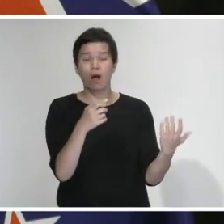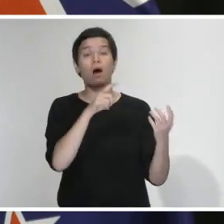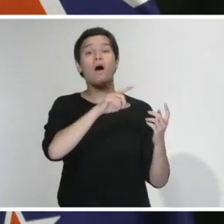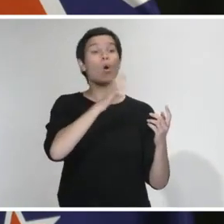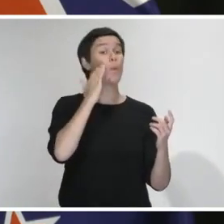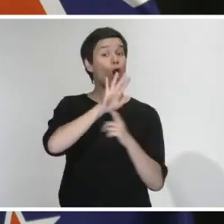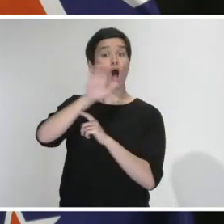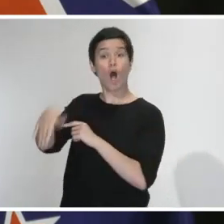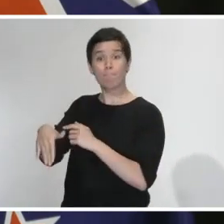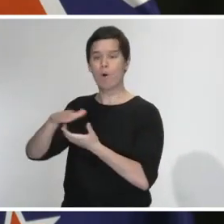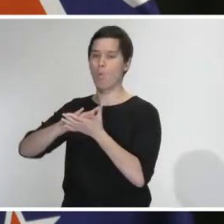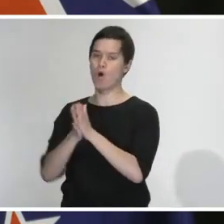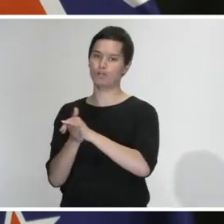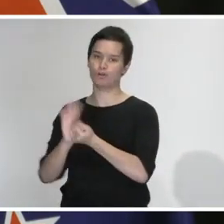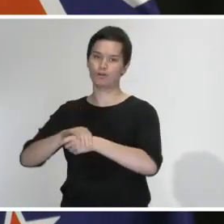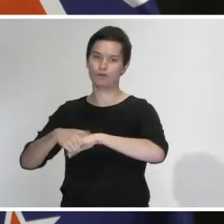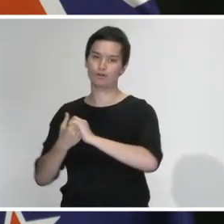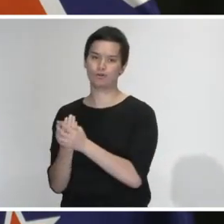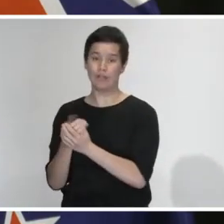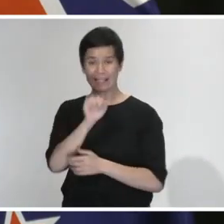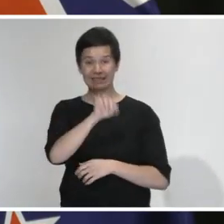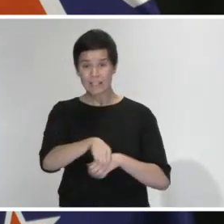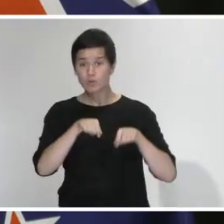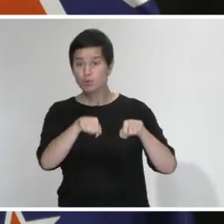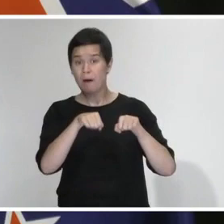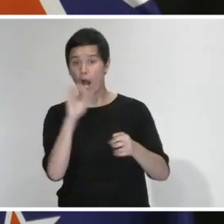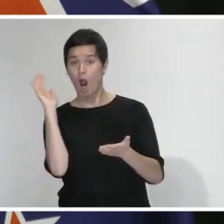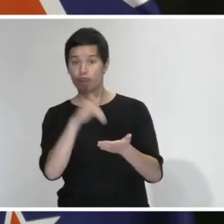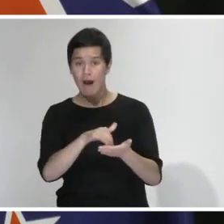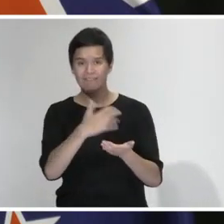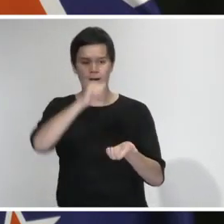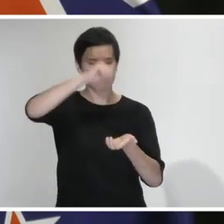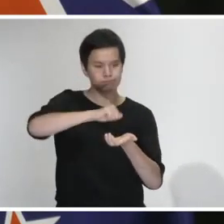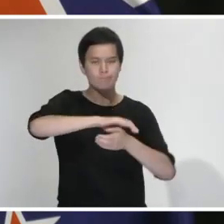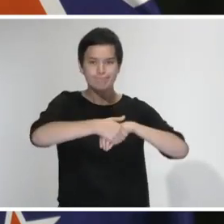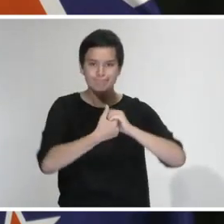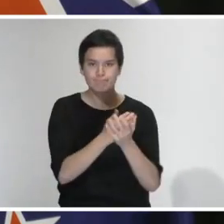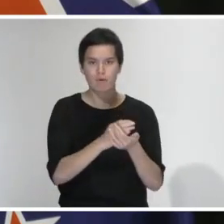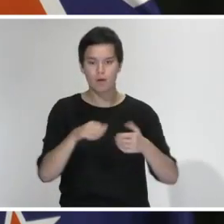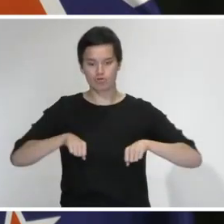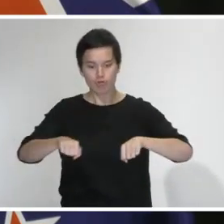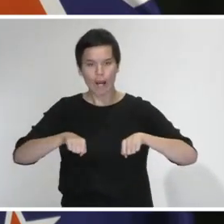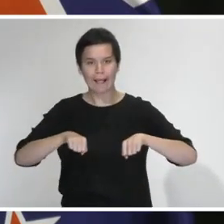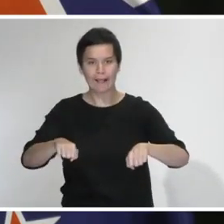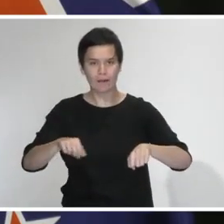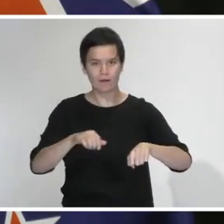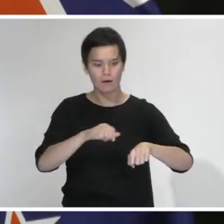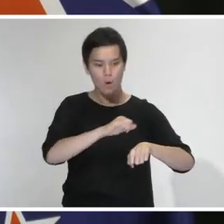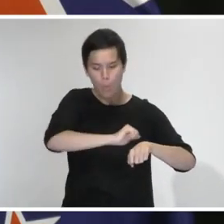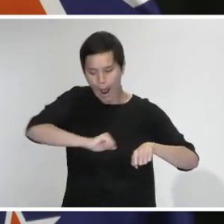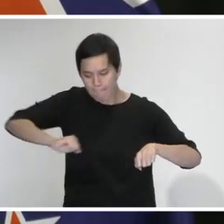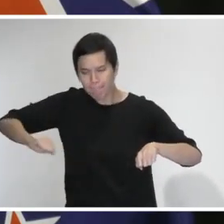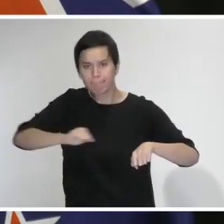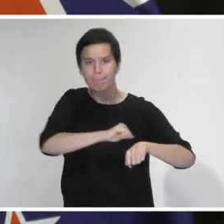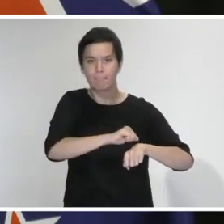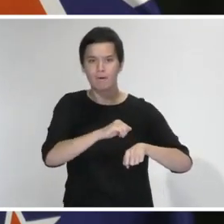put in quite rigorous protocols that they're using, trying to sterilize trolley handles, trying to make sure that they give people